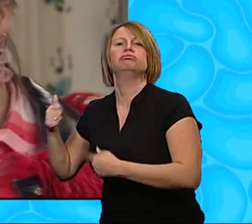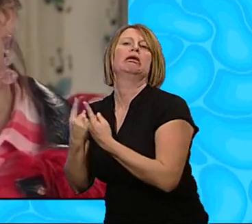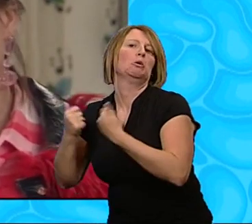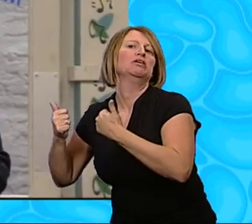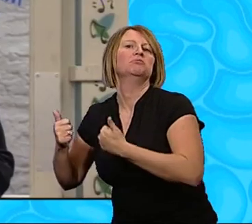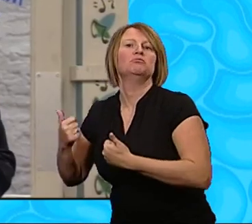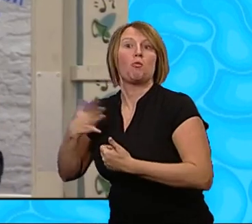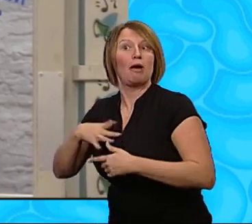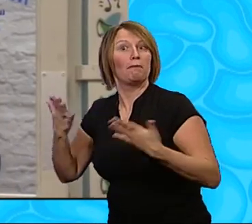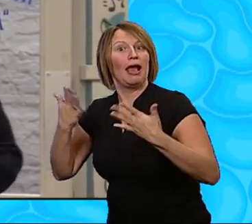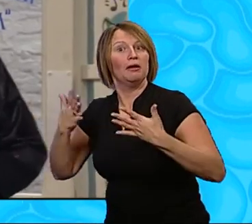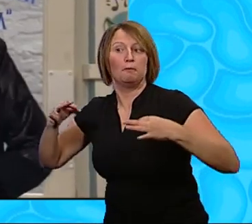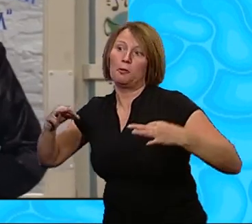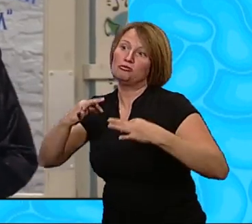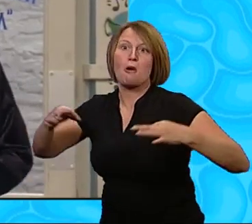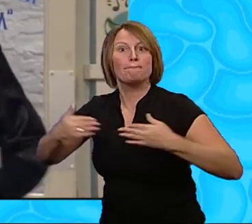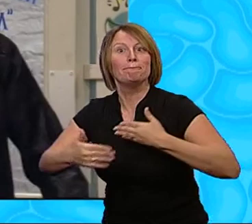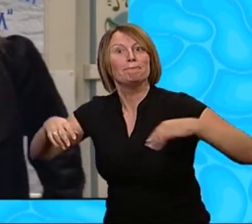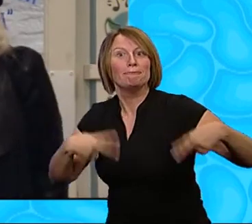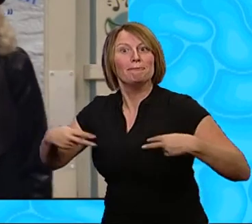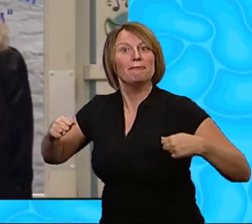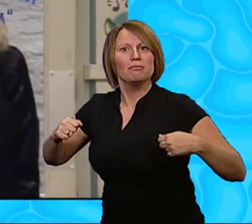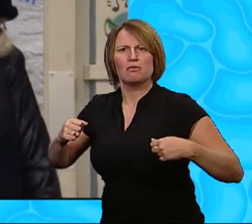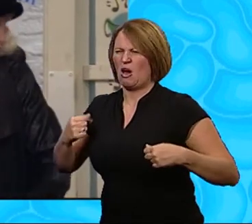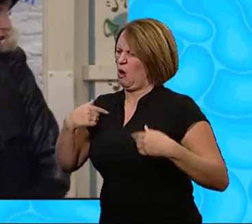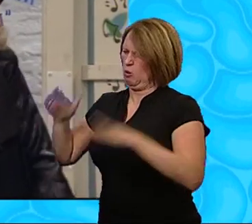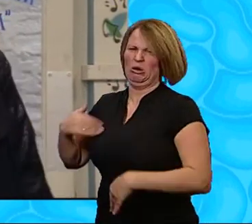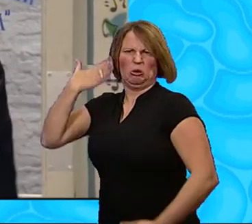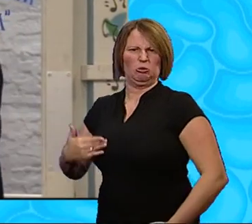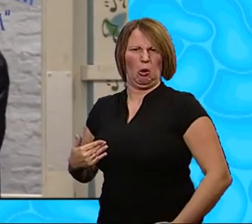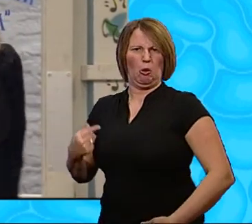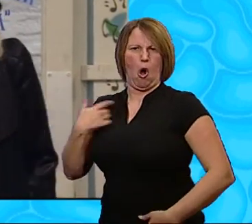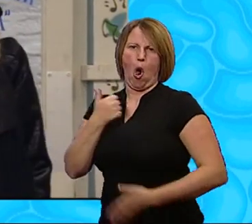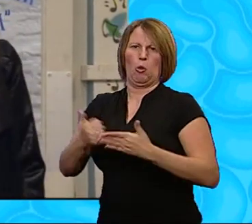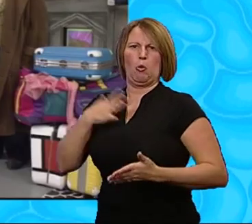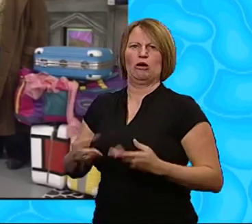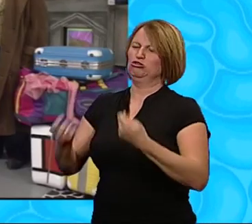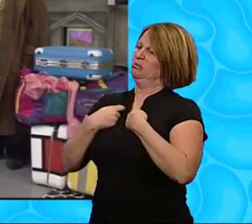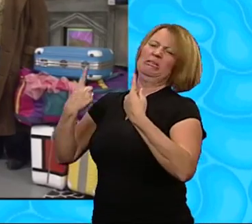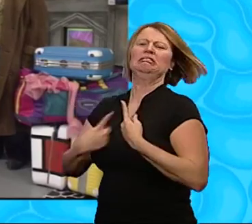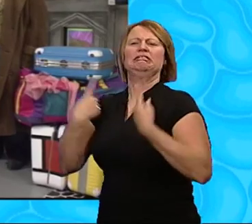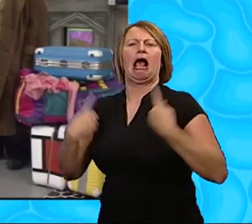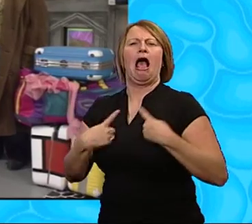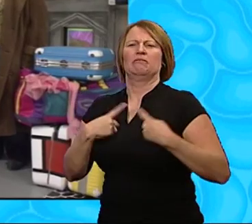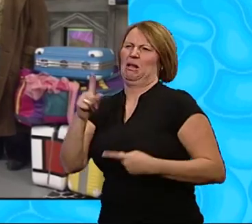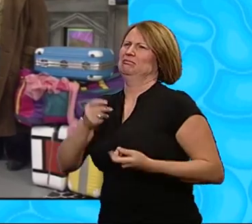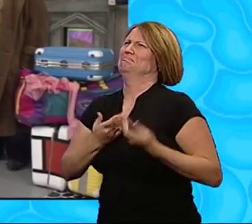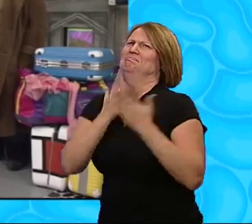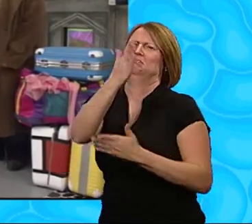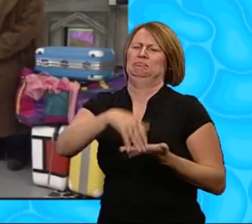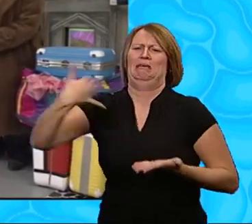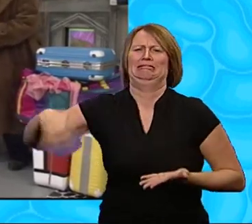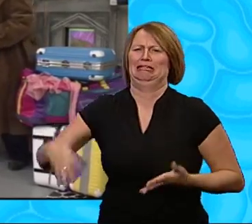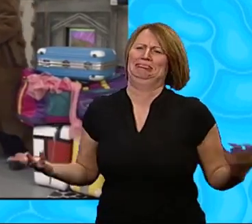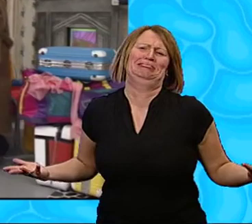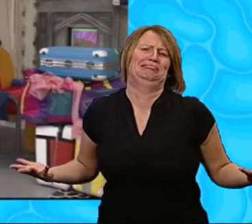musicograms? Oh I don't know I've always wanted to treat myself, but, er, well, they're rather expensive, aren't they?